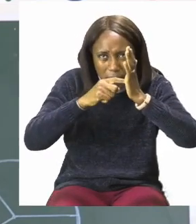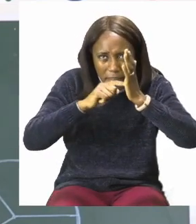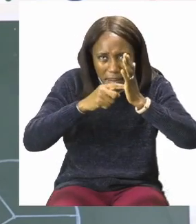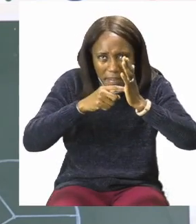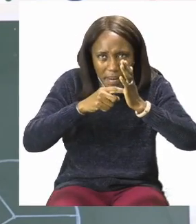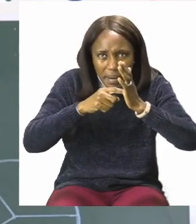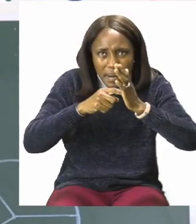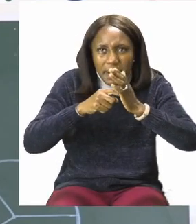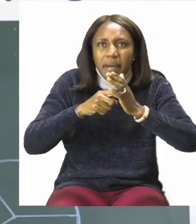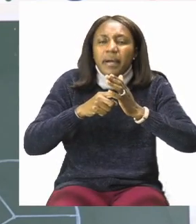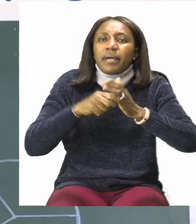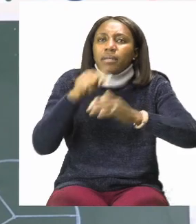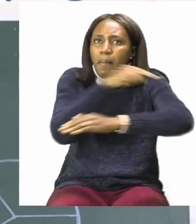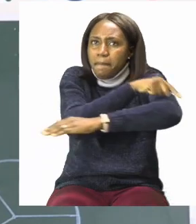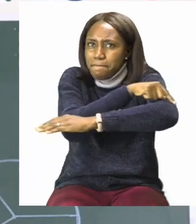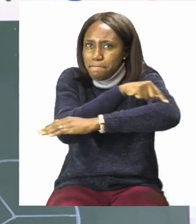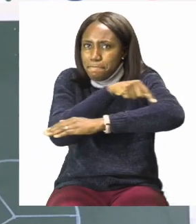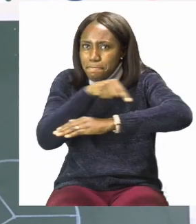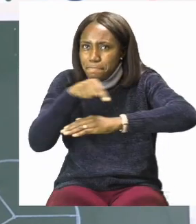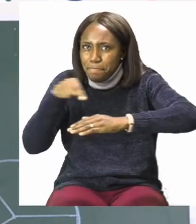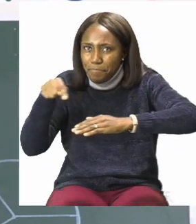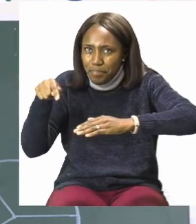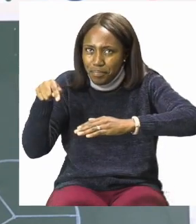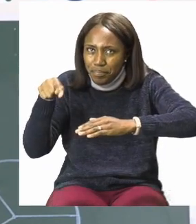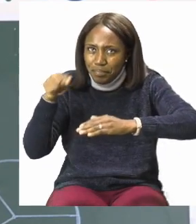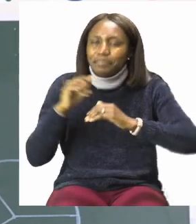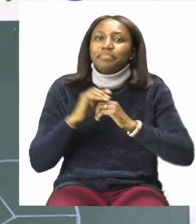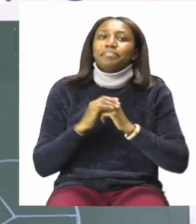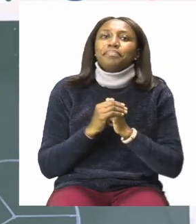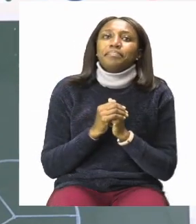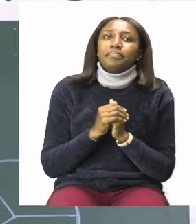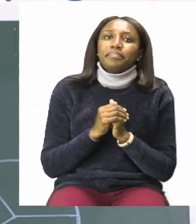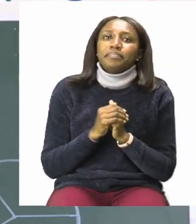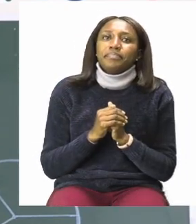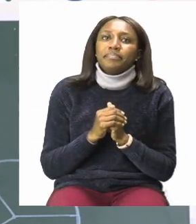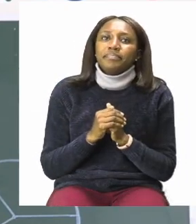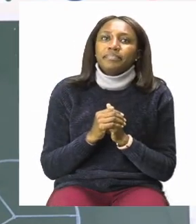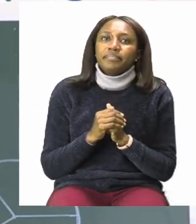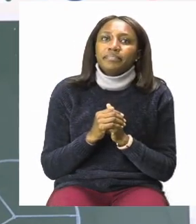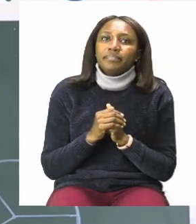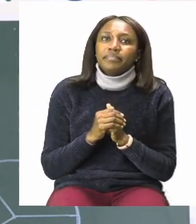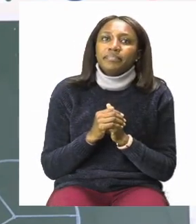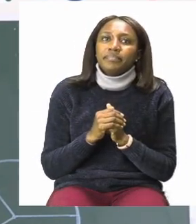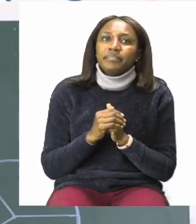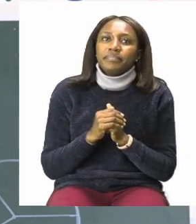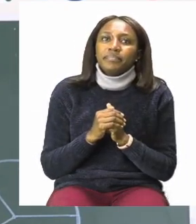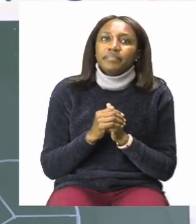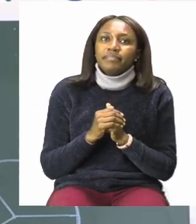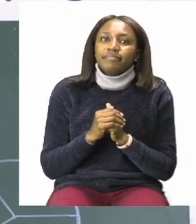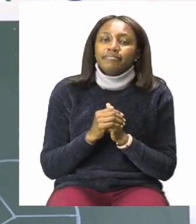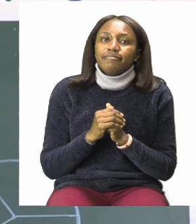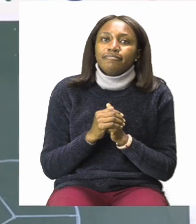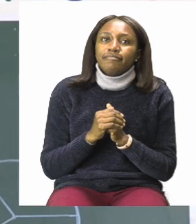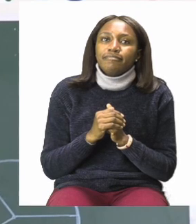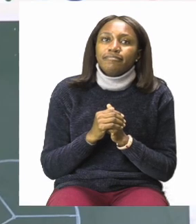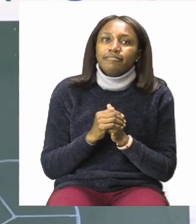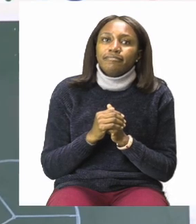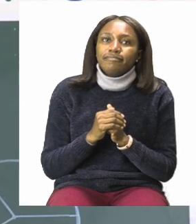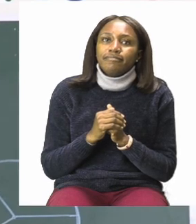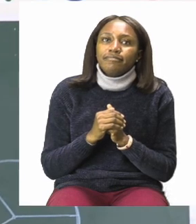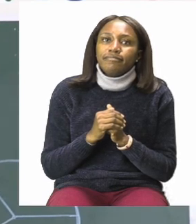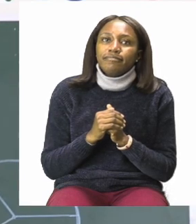shape and then we're going to cut it into half. So I am going to cut it this way across.